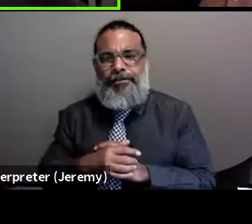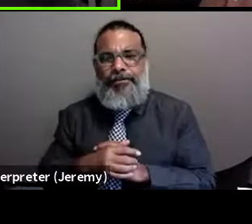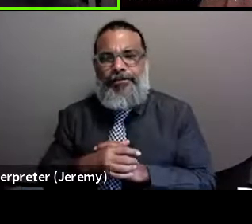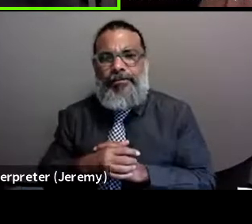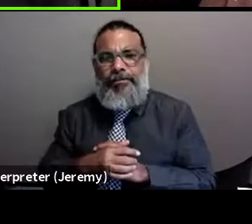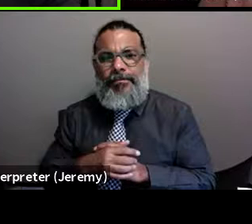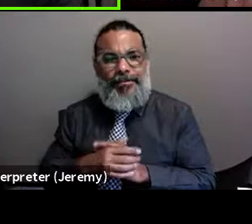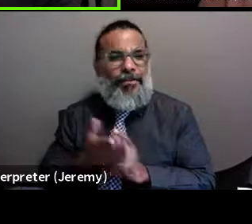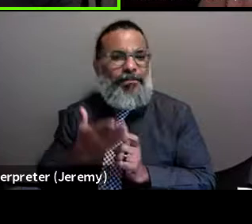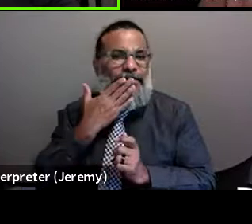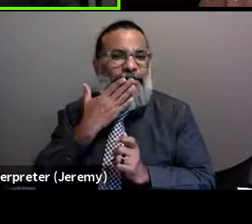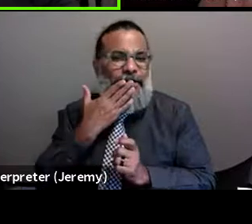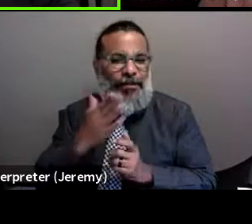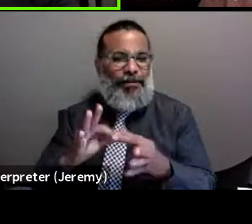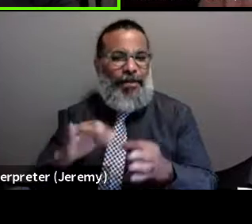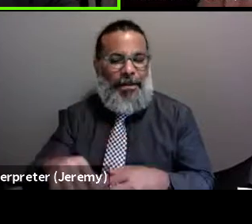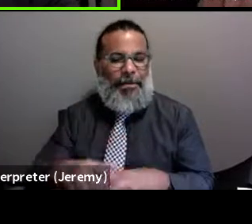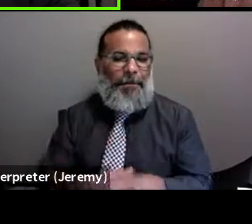saying that and raising it.